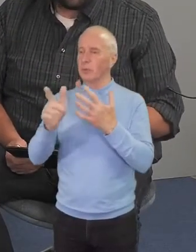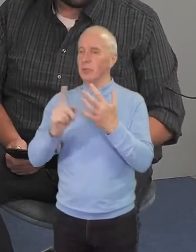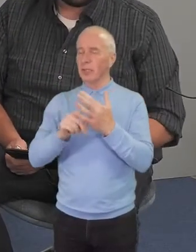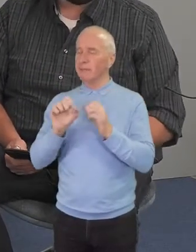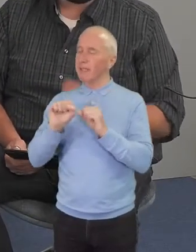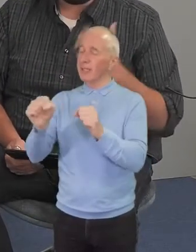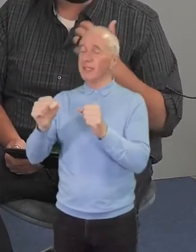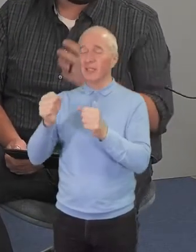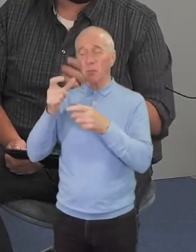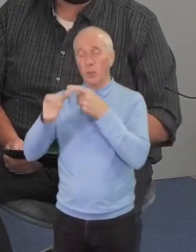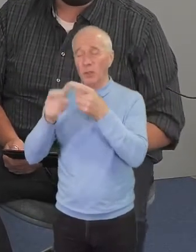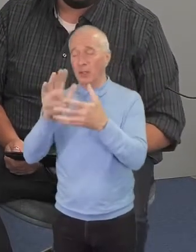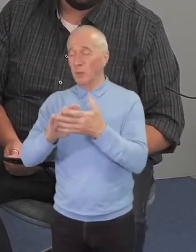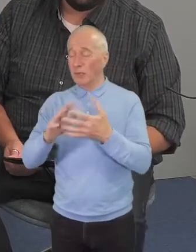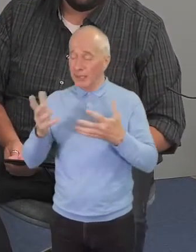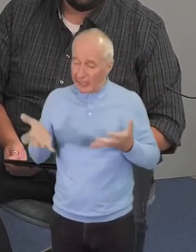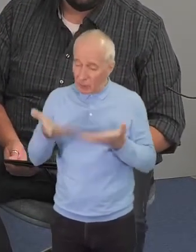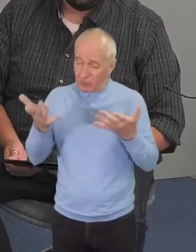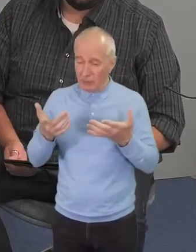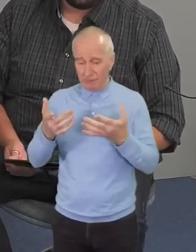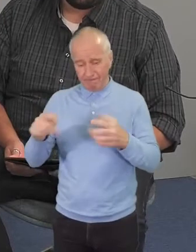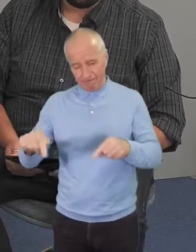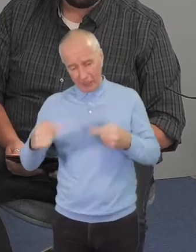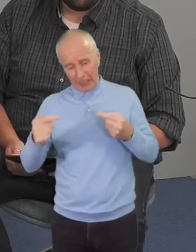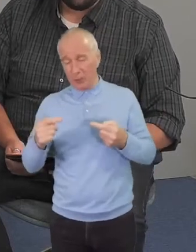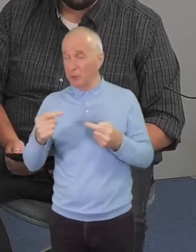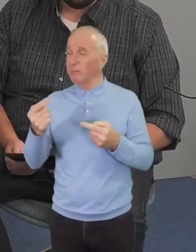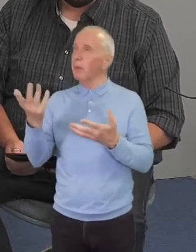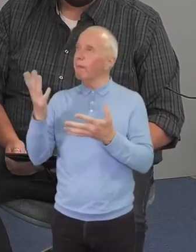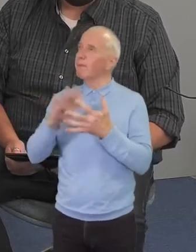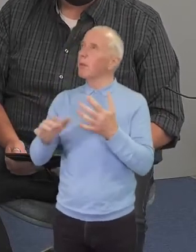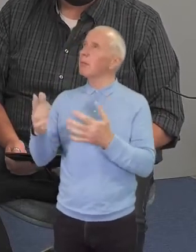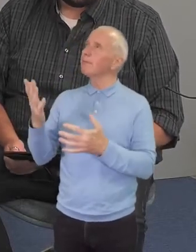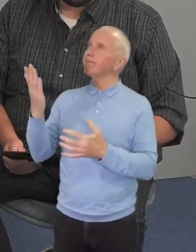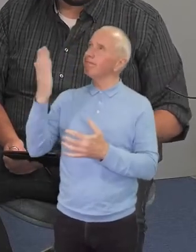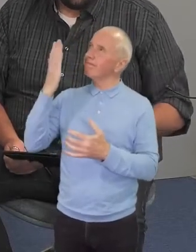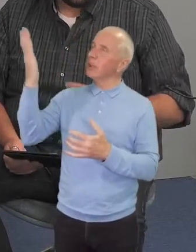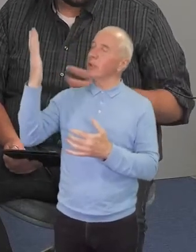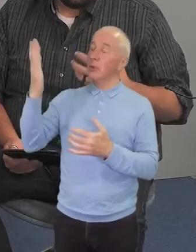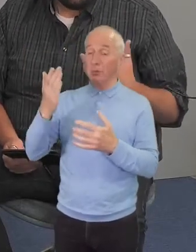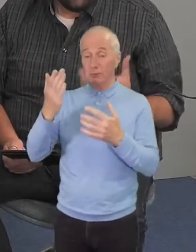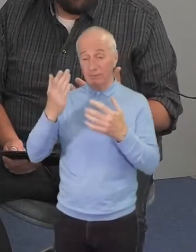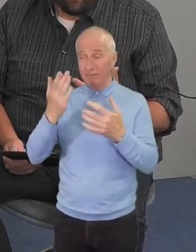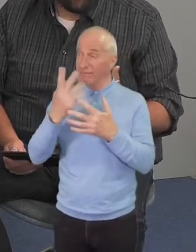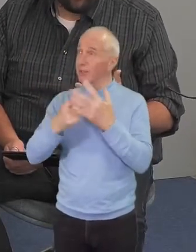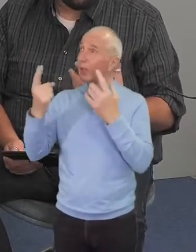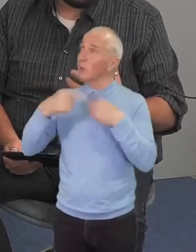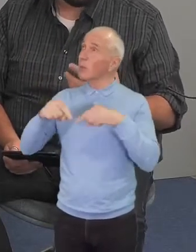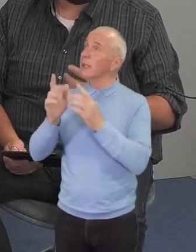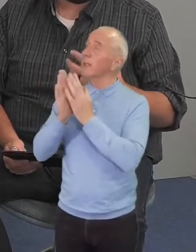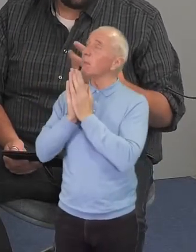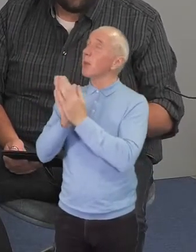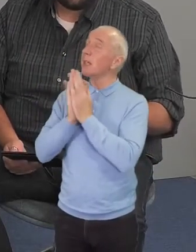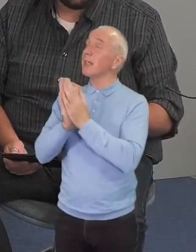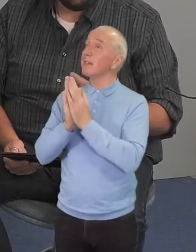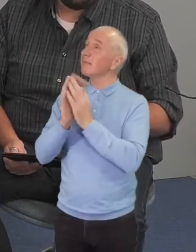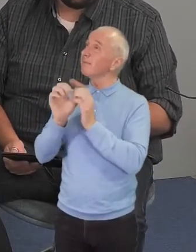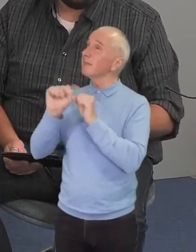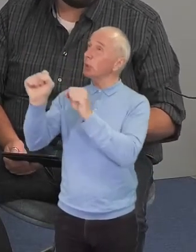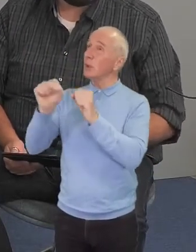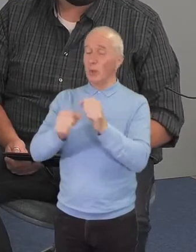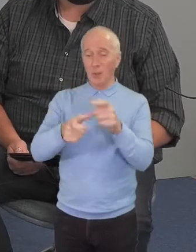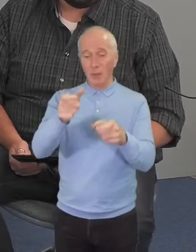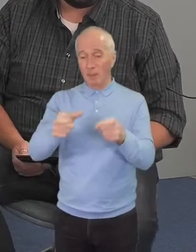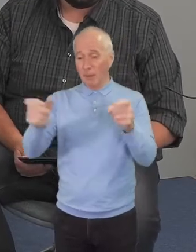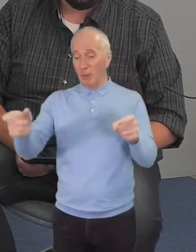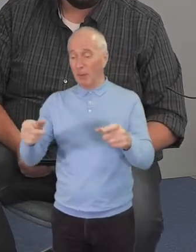us, challenge us, that they would come straight from you. God, we pray that as your people, we would be challenged by